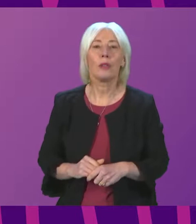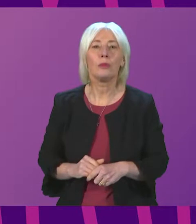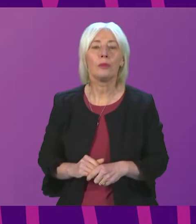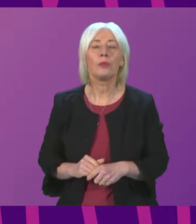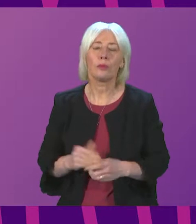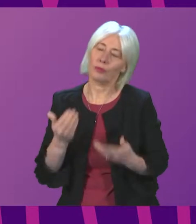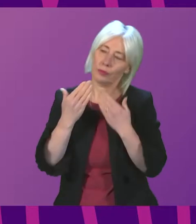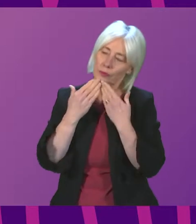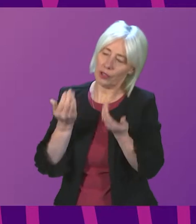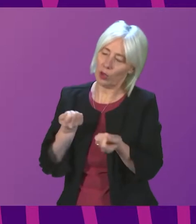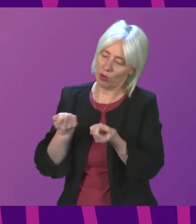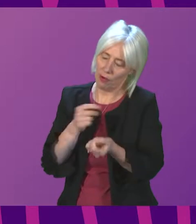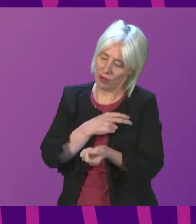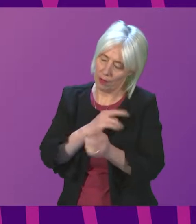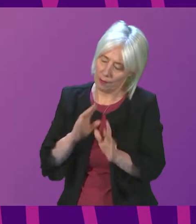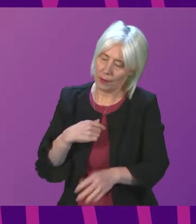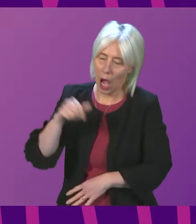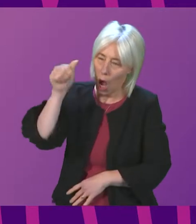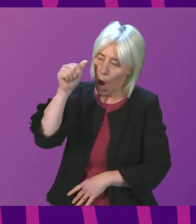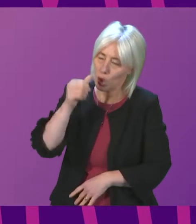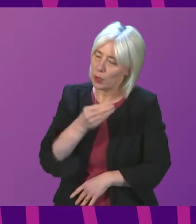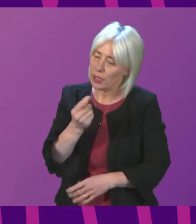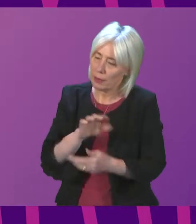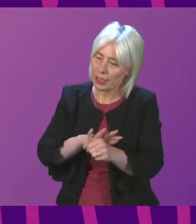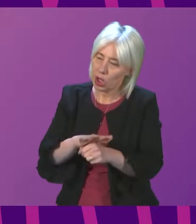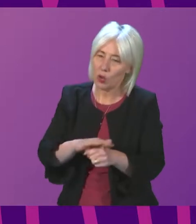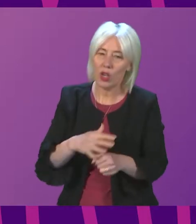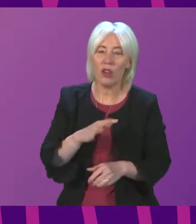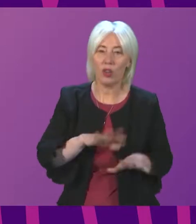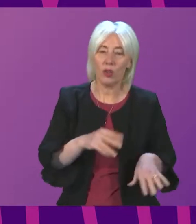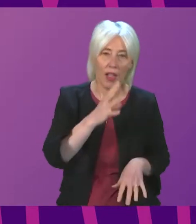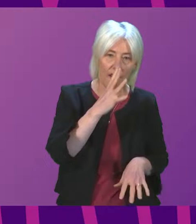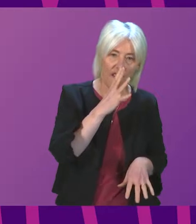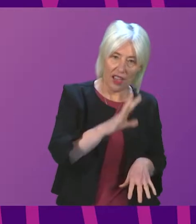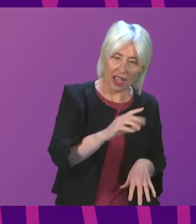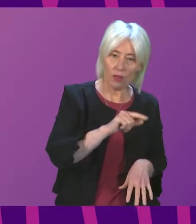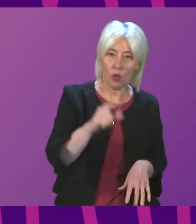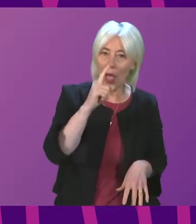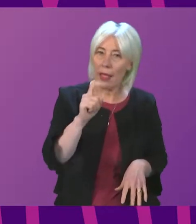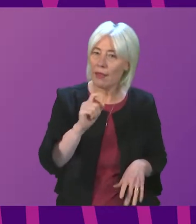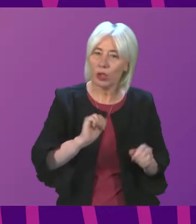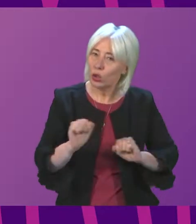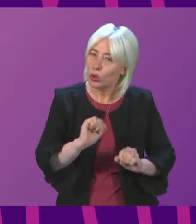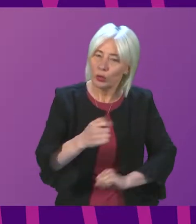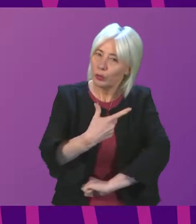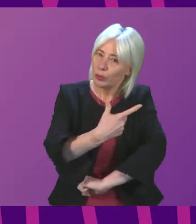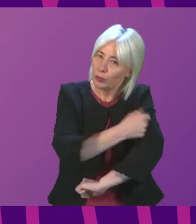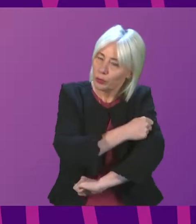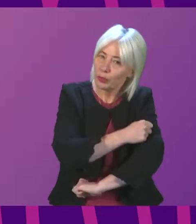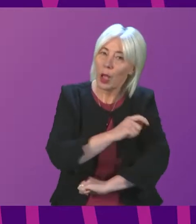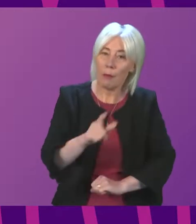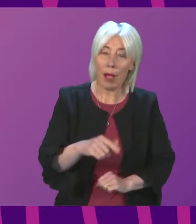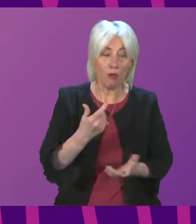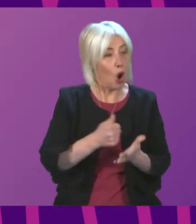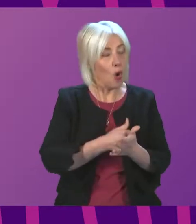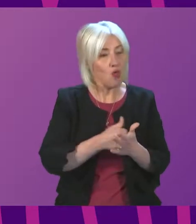Thank you, Presiding Officer. I'm aware of instances where children between the ages of 5 and 11 are unable to receive a COVID vaccine despite being in